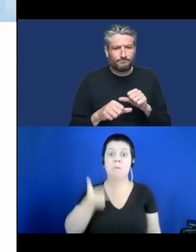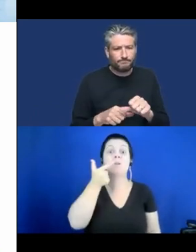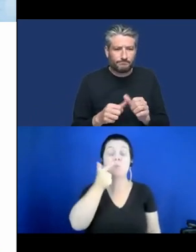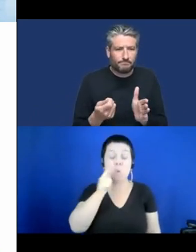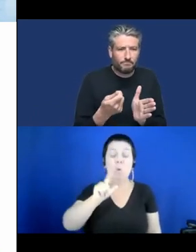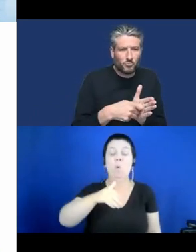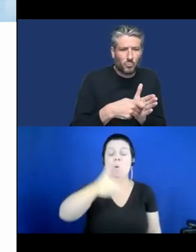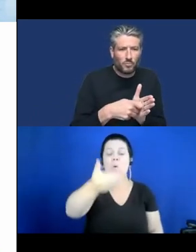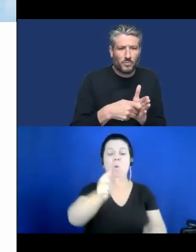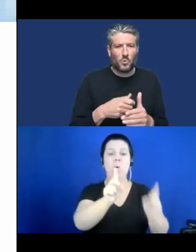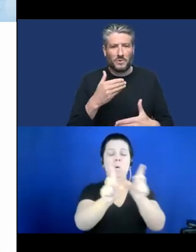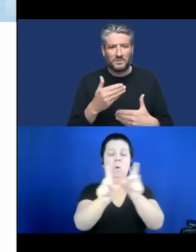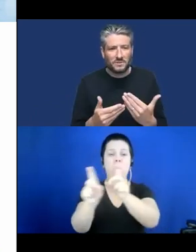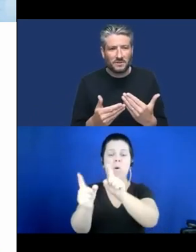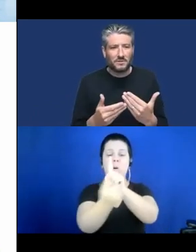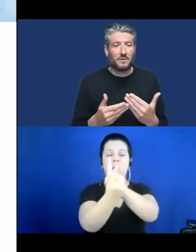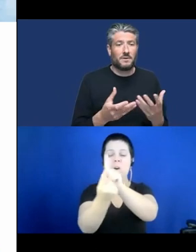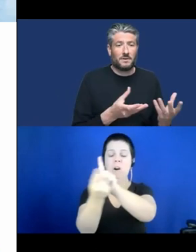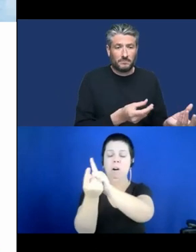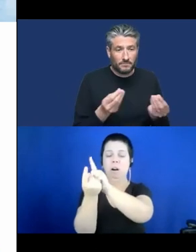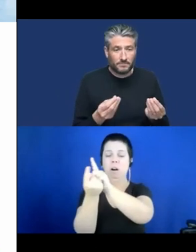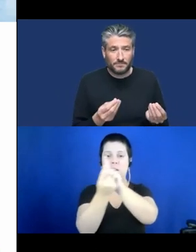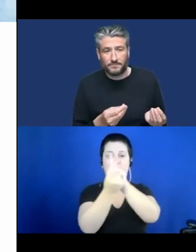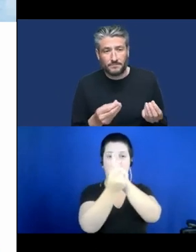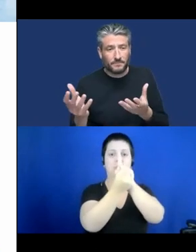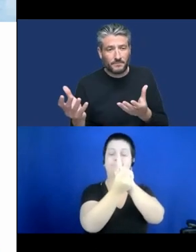and to the end user, the patient.